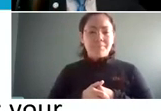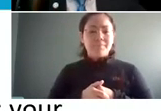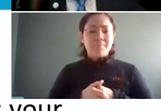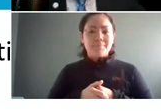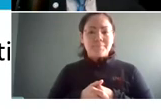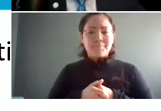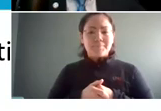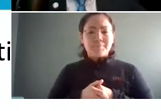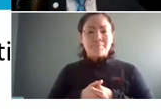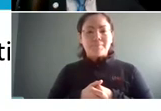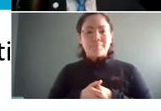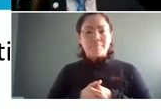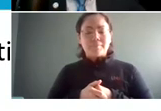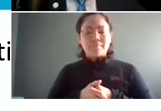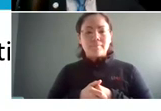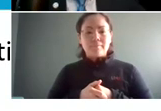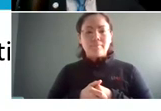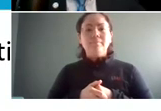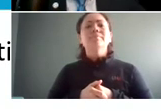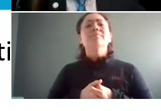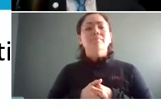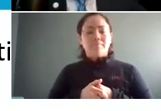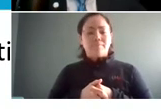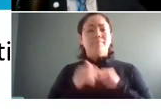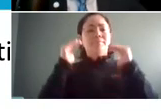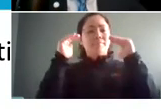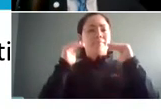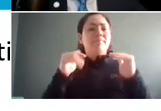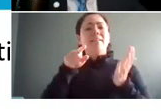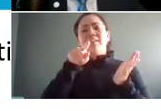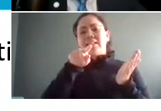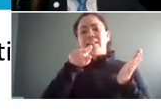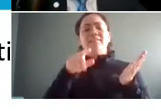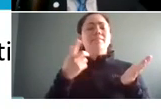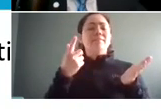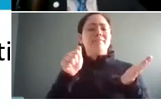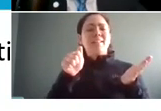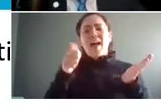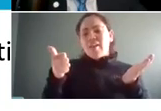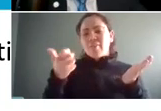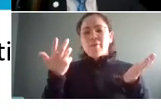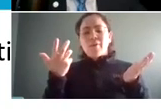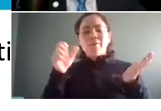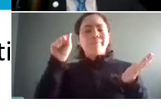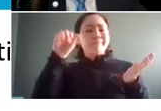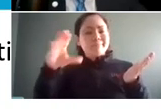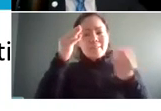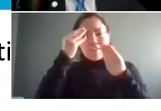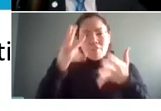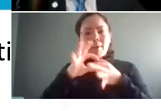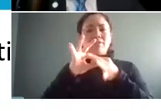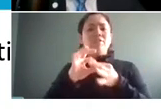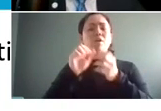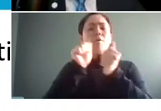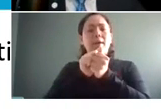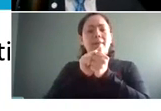so here is just some um some information about remote